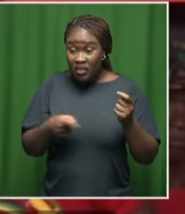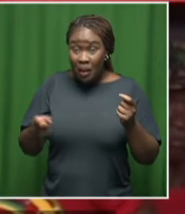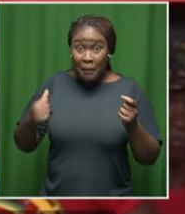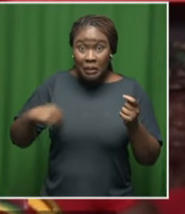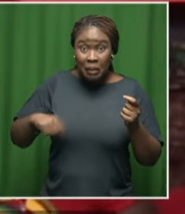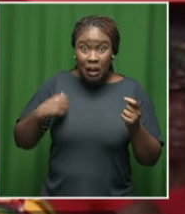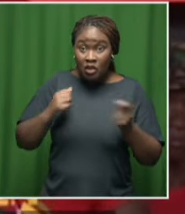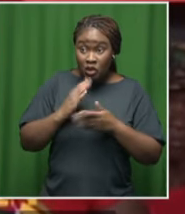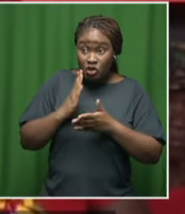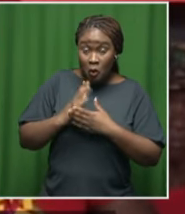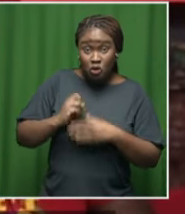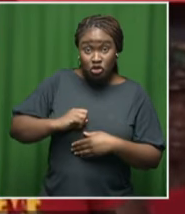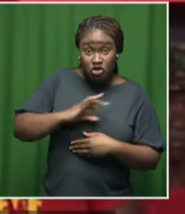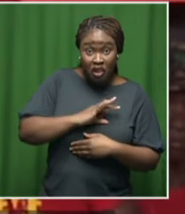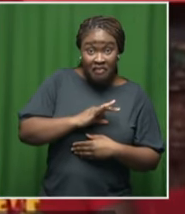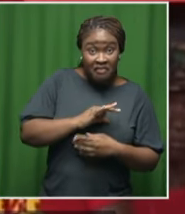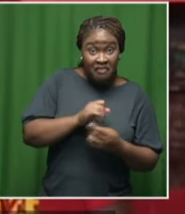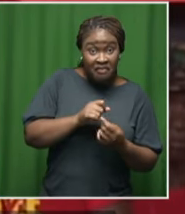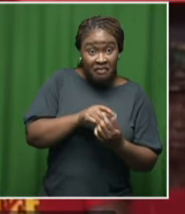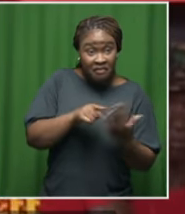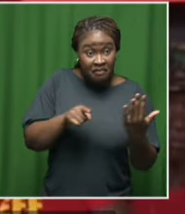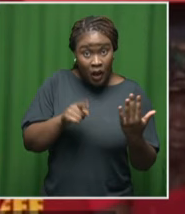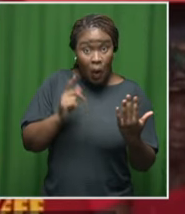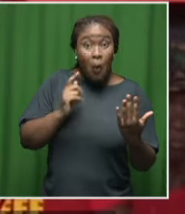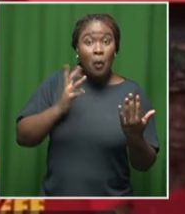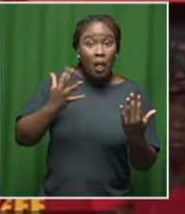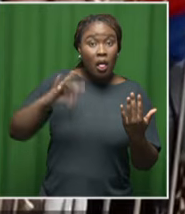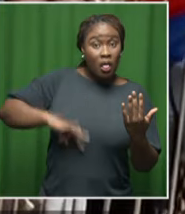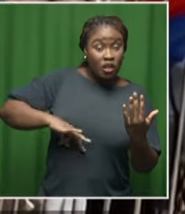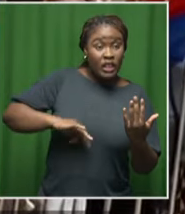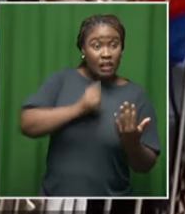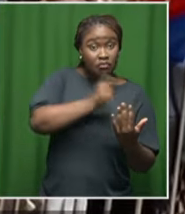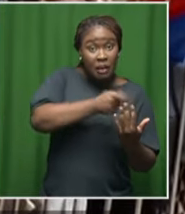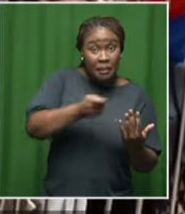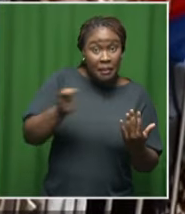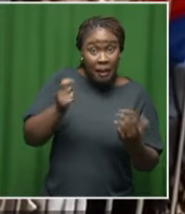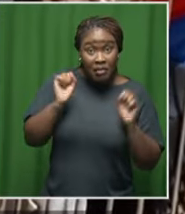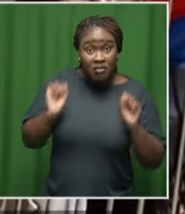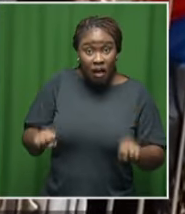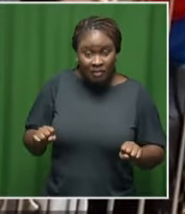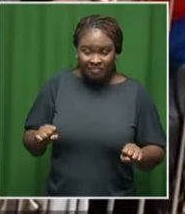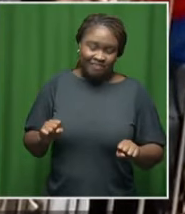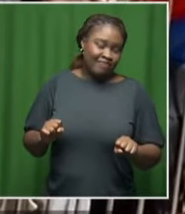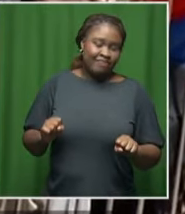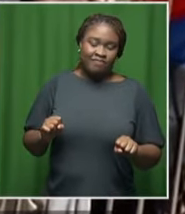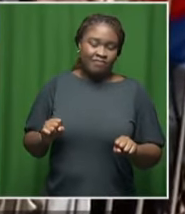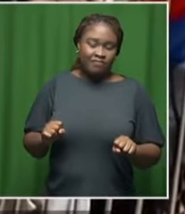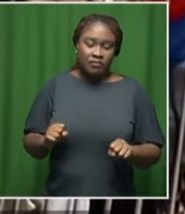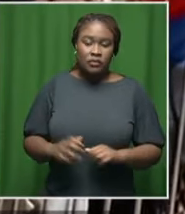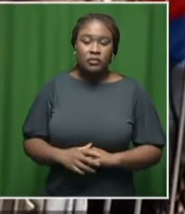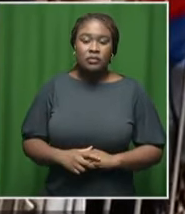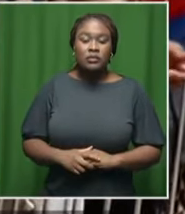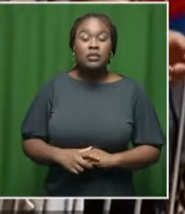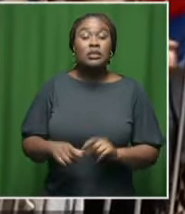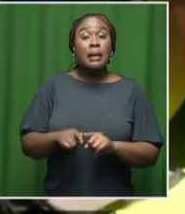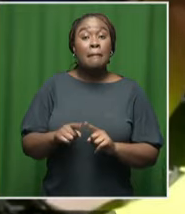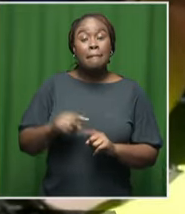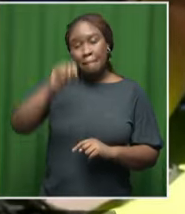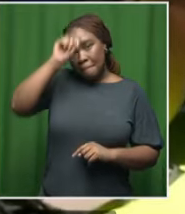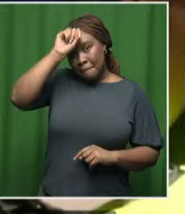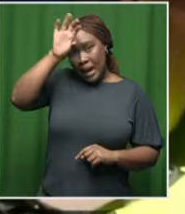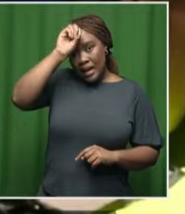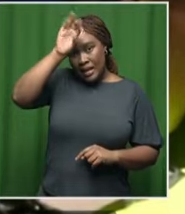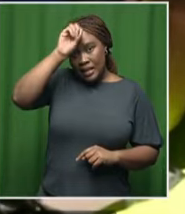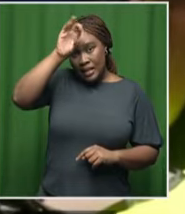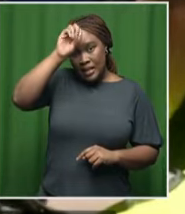sure whether they are going to pay salaries or not. He also emphasized the need to ensure that mining activities in the